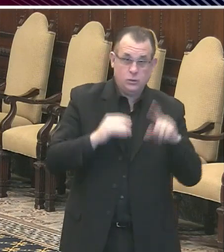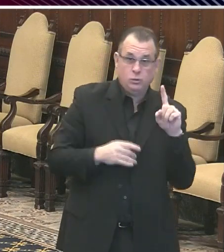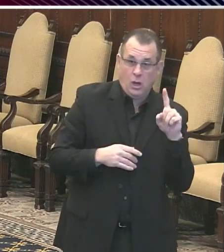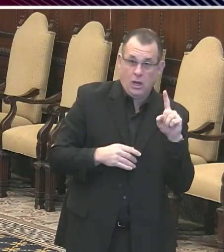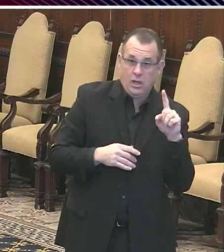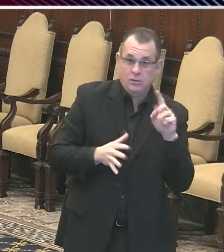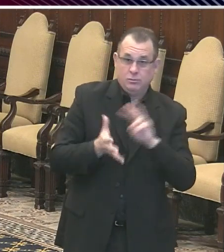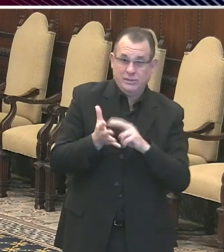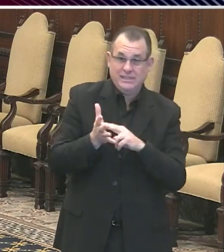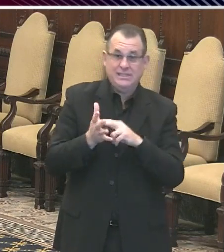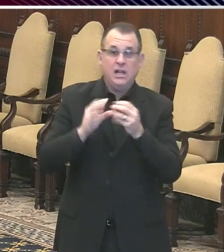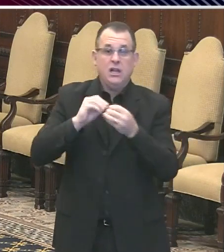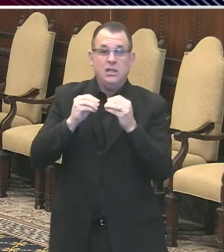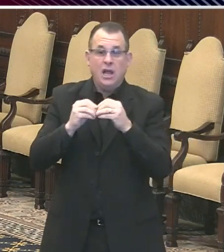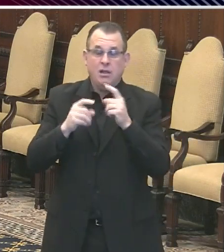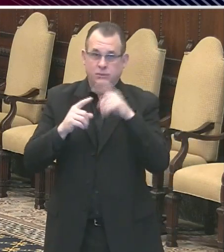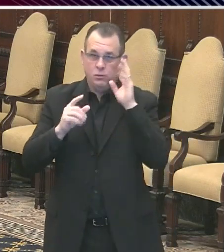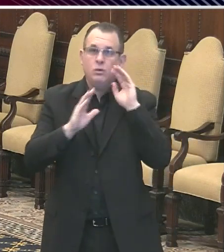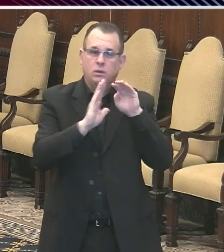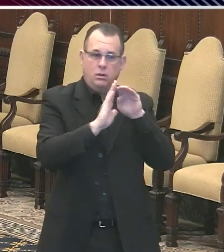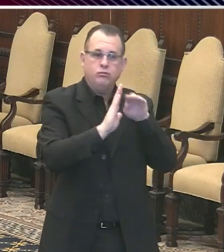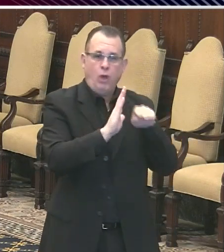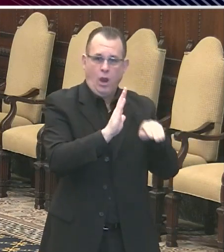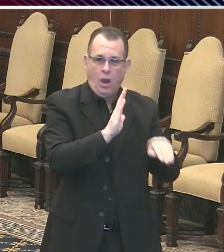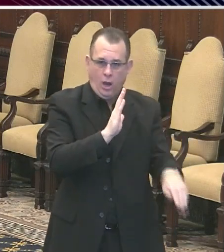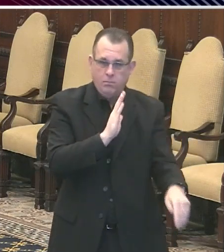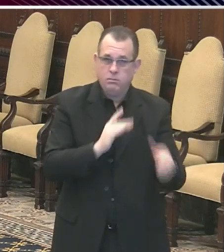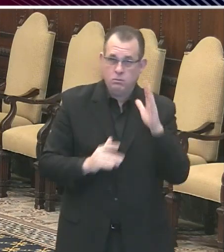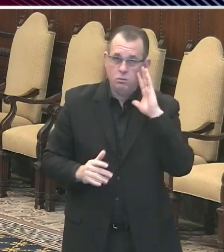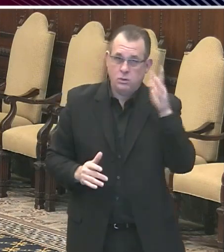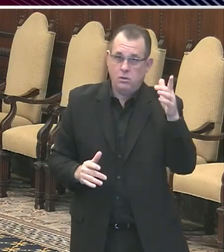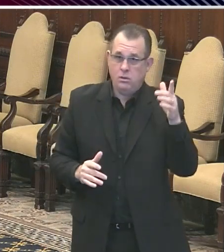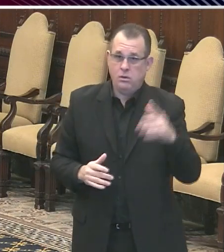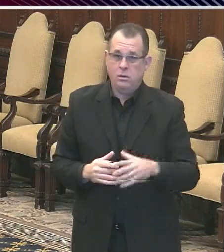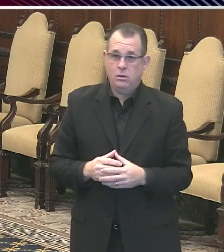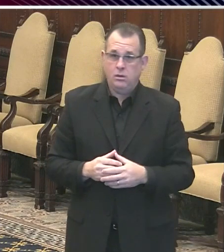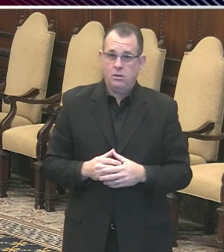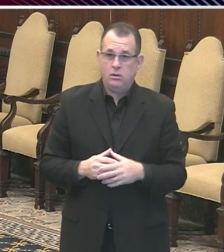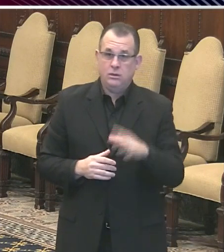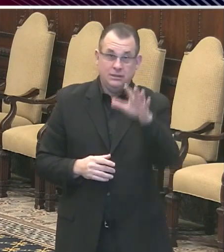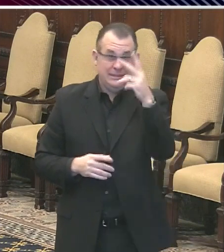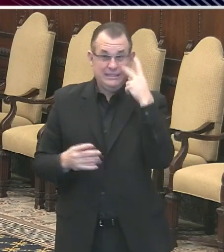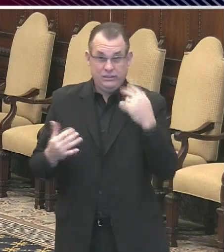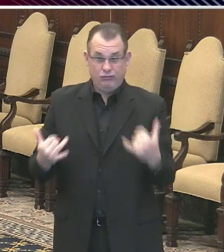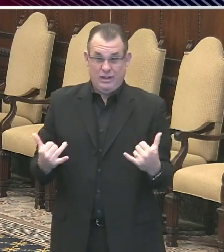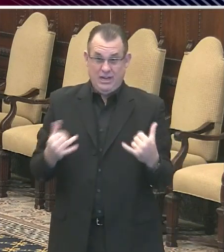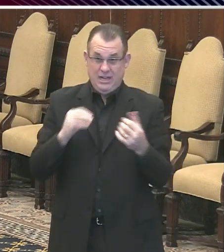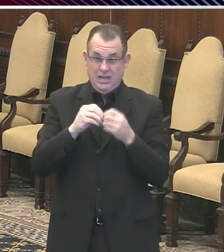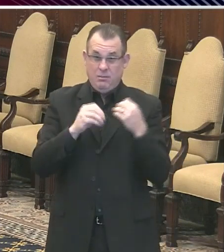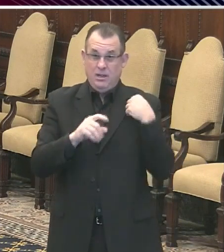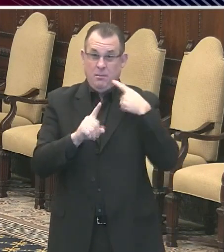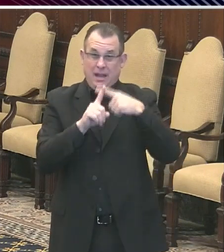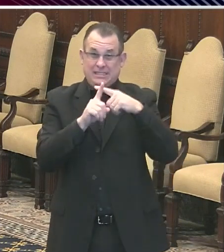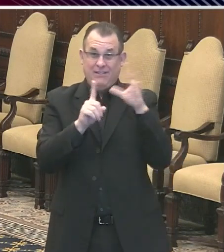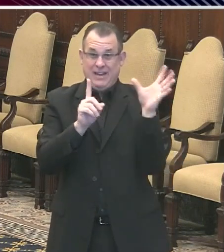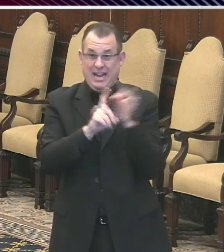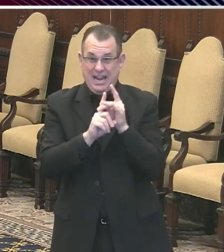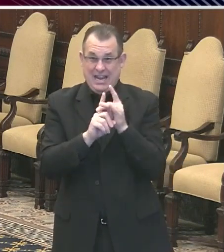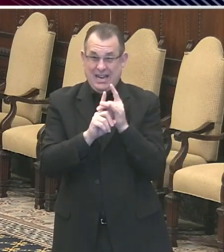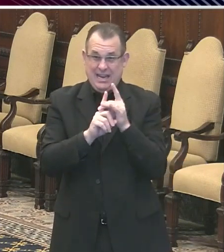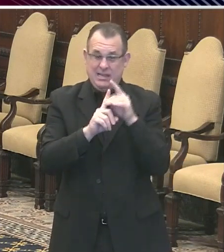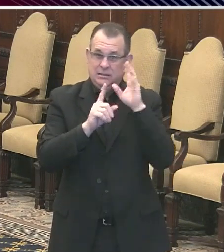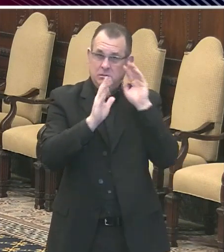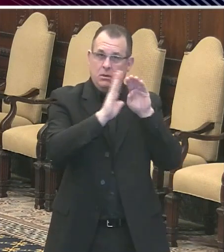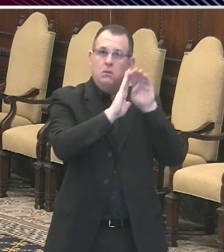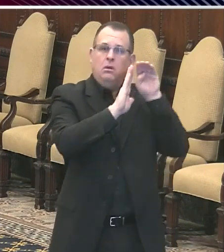case counts we're seeing right now is a sign that R-naught is below 1.0 and daily case counts are falling. That means that what